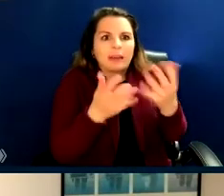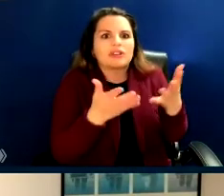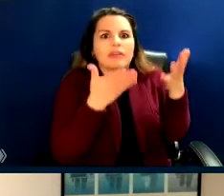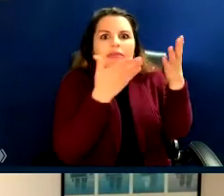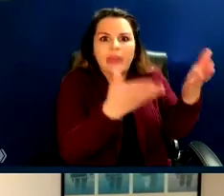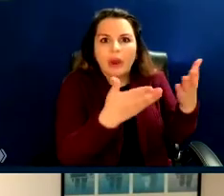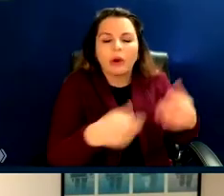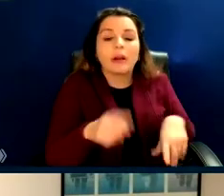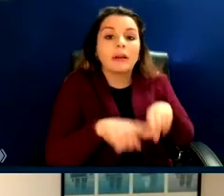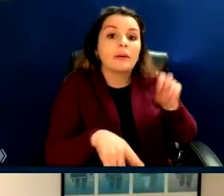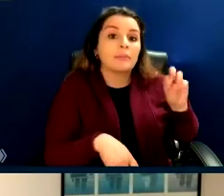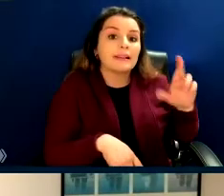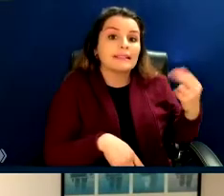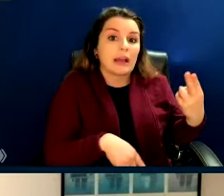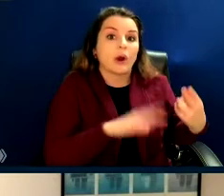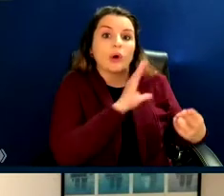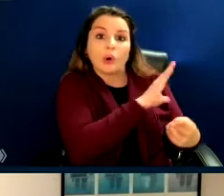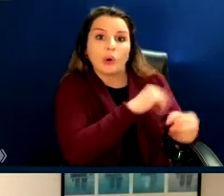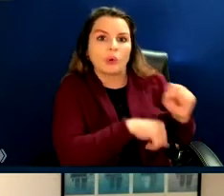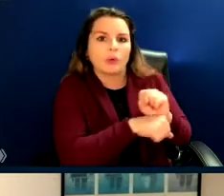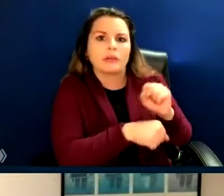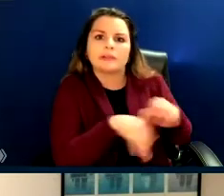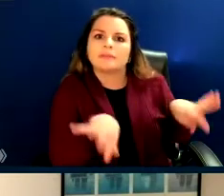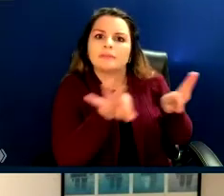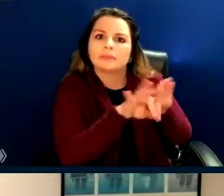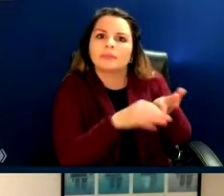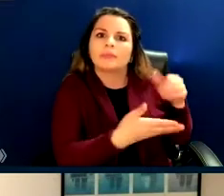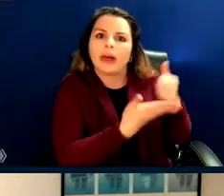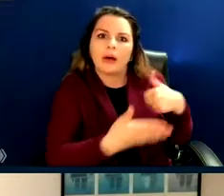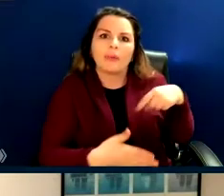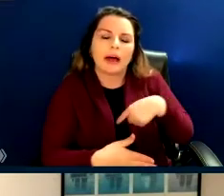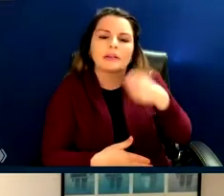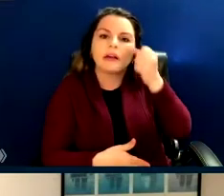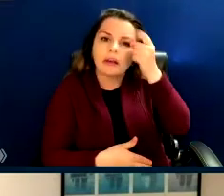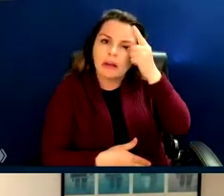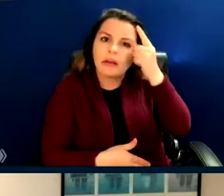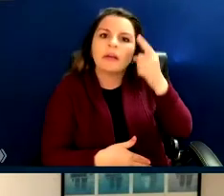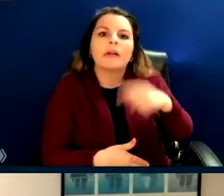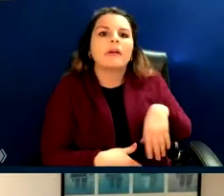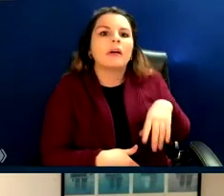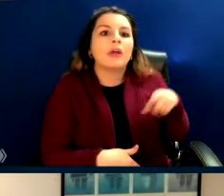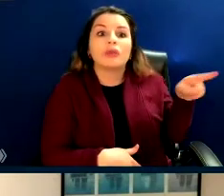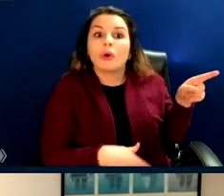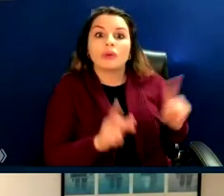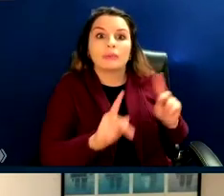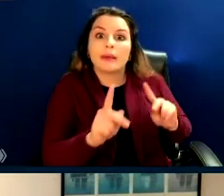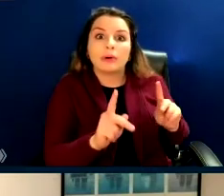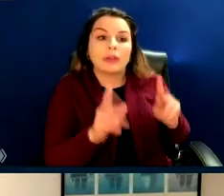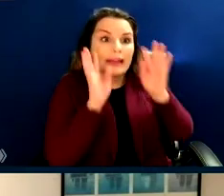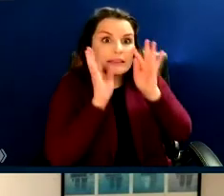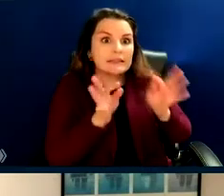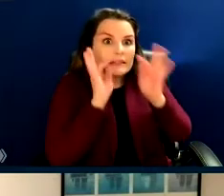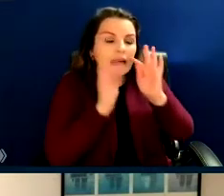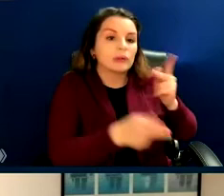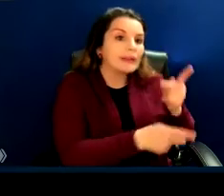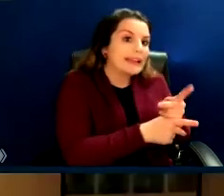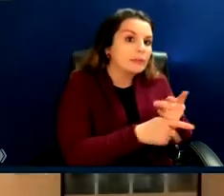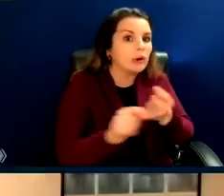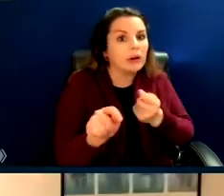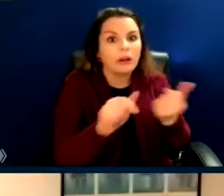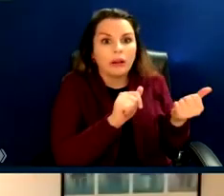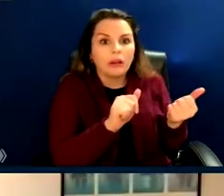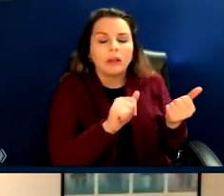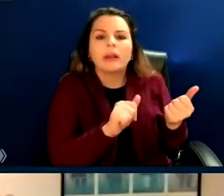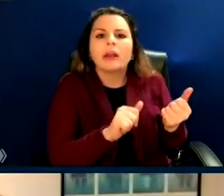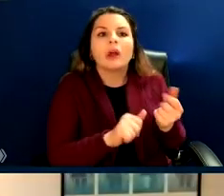Sarah's work has been so important in helping us understand what content moderators have learned about not only the